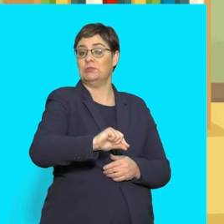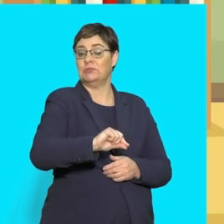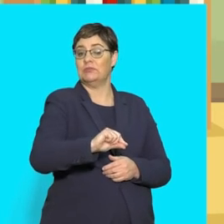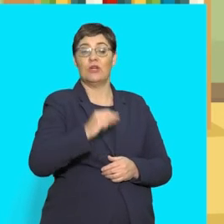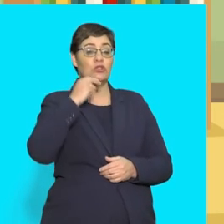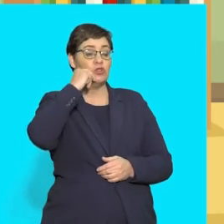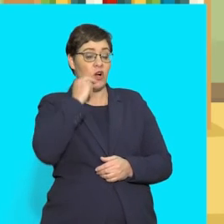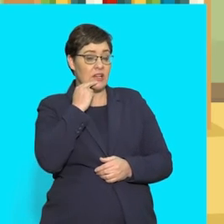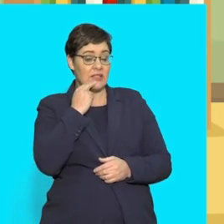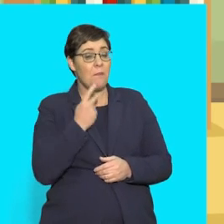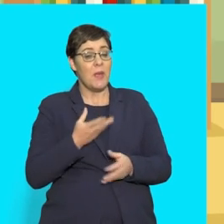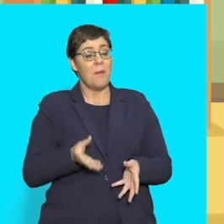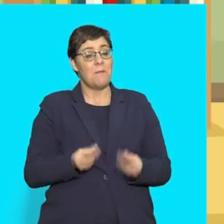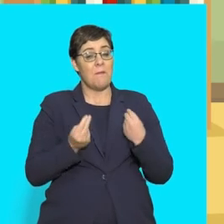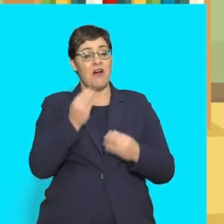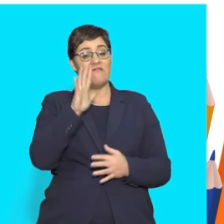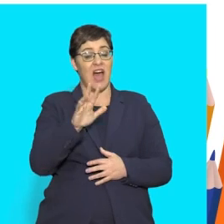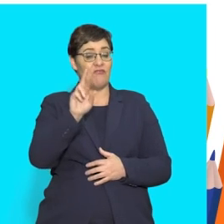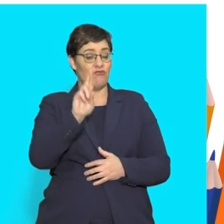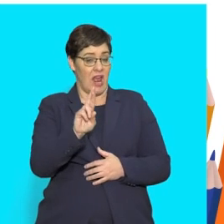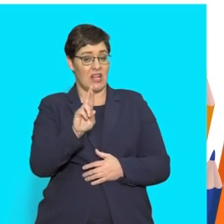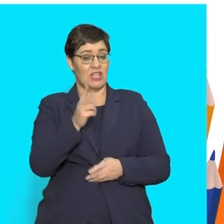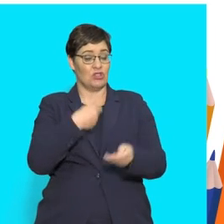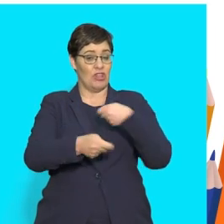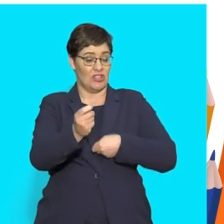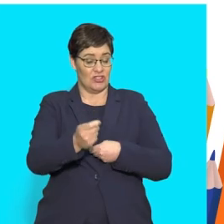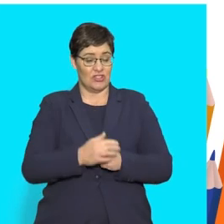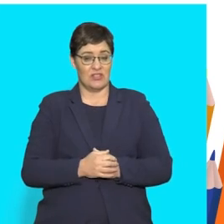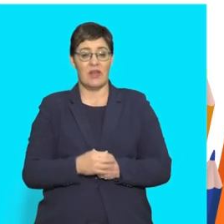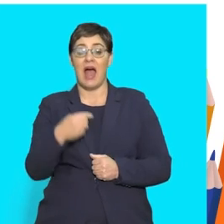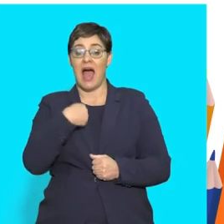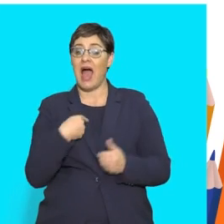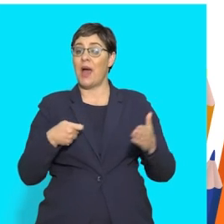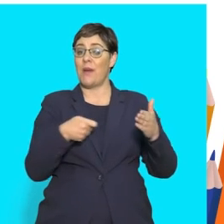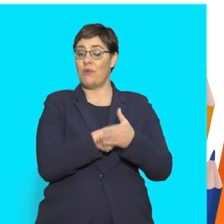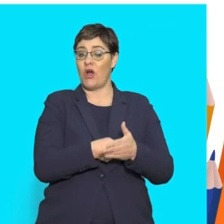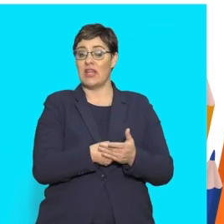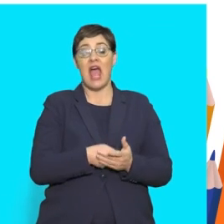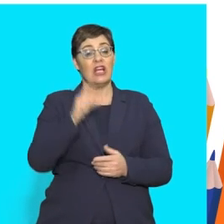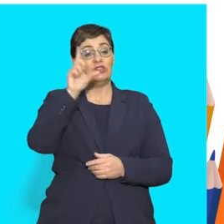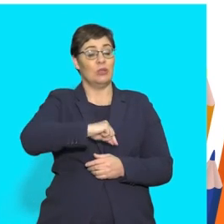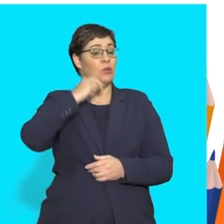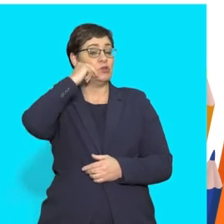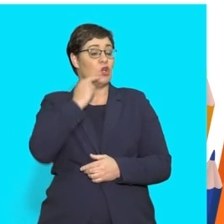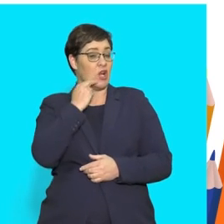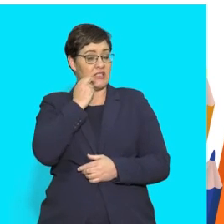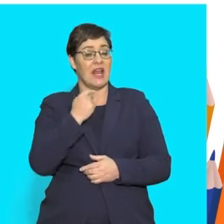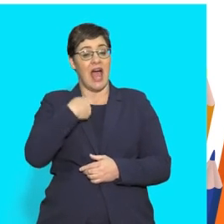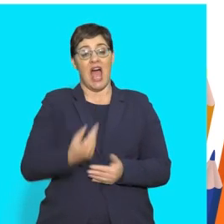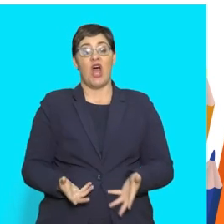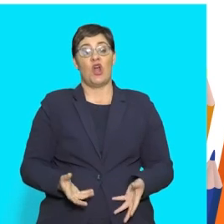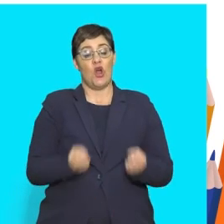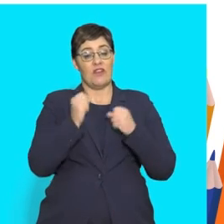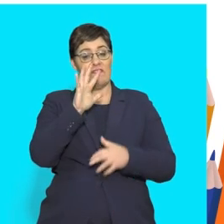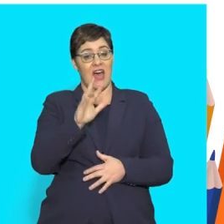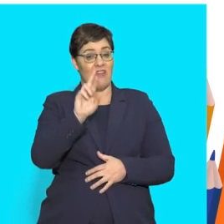five rand change say that now please I bought a cheap chocolate and I got five